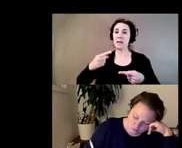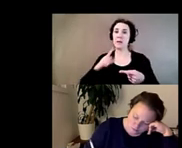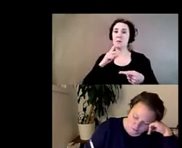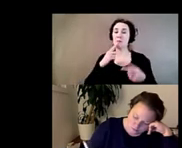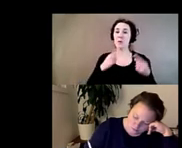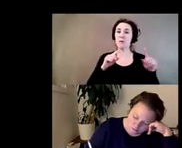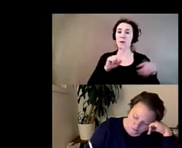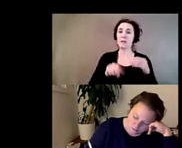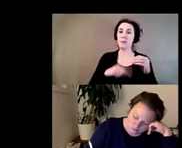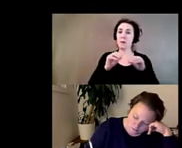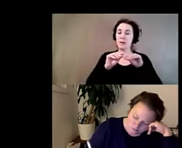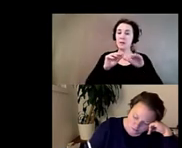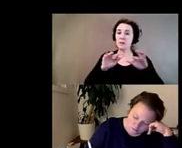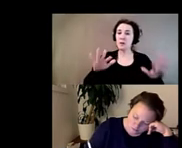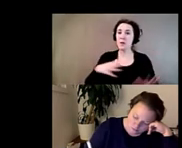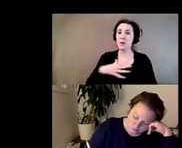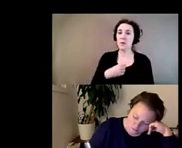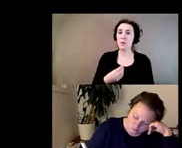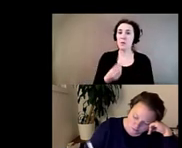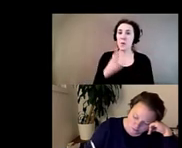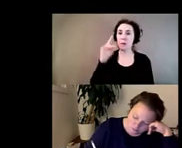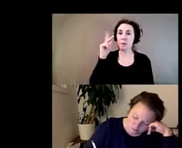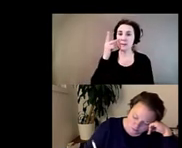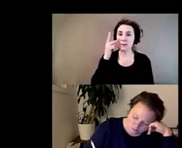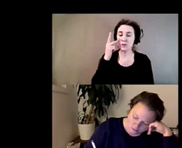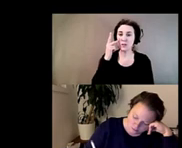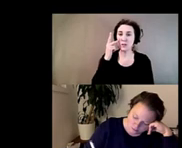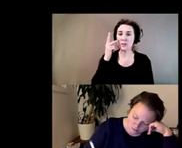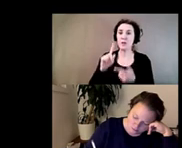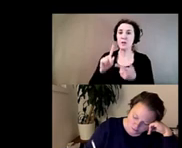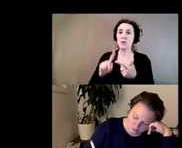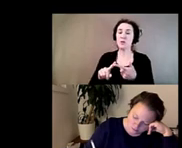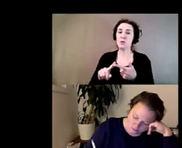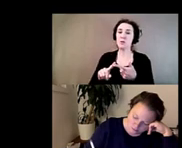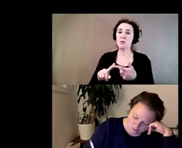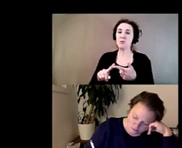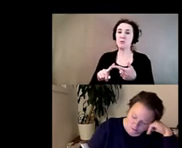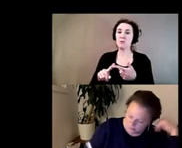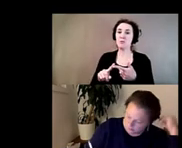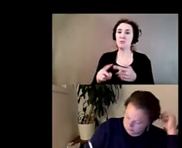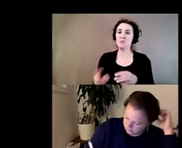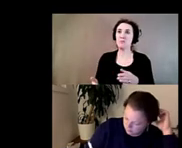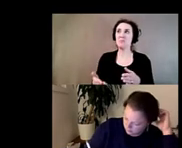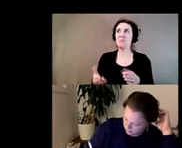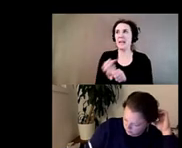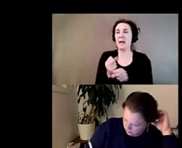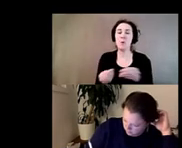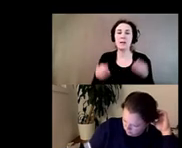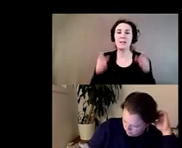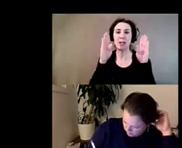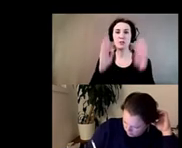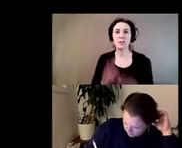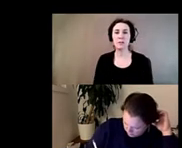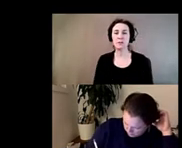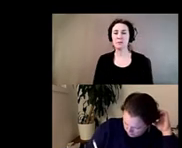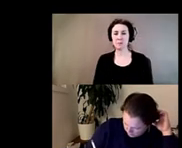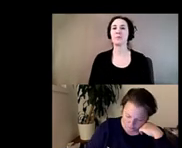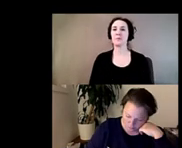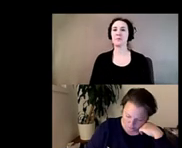attention and help so the aids quilt and the ashes of loved ones so if you wanted to respond to that joshua